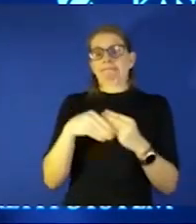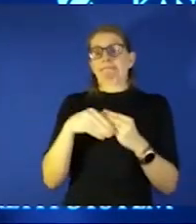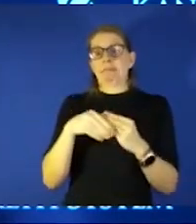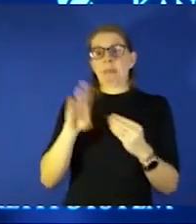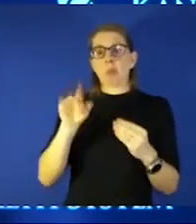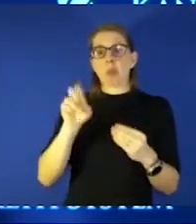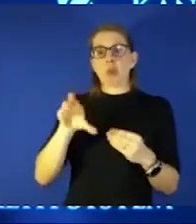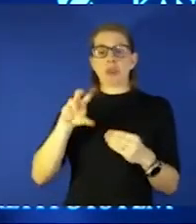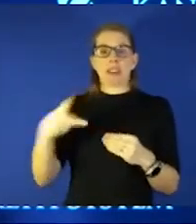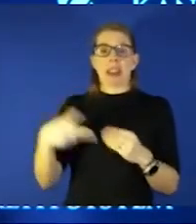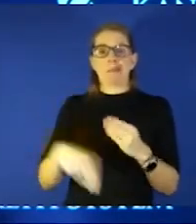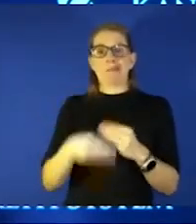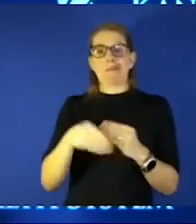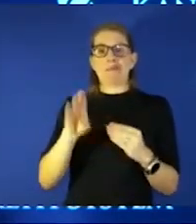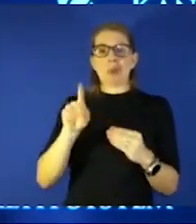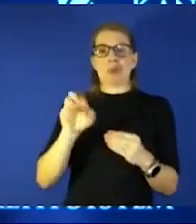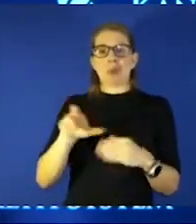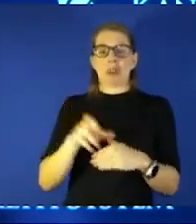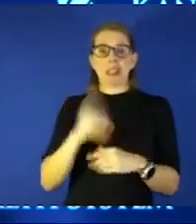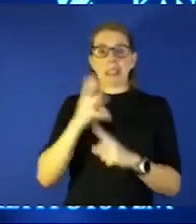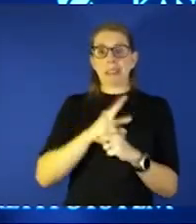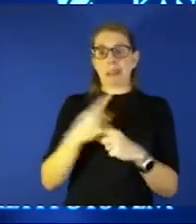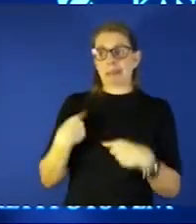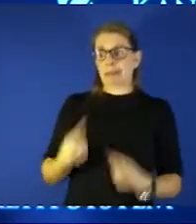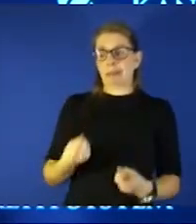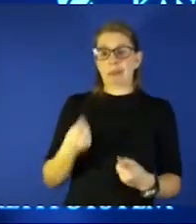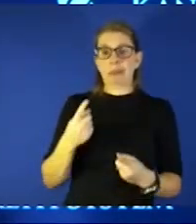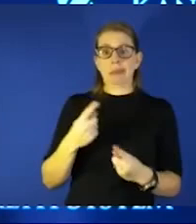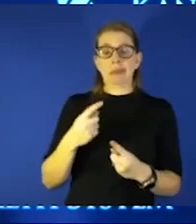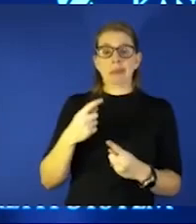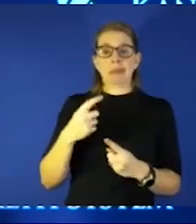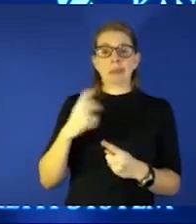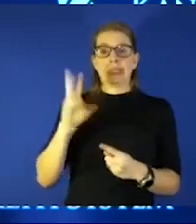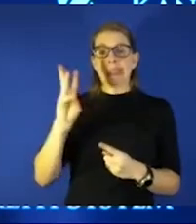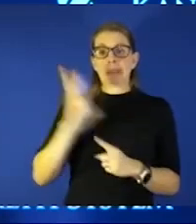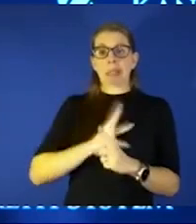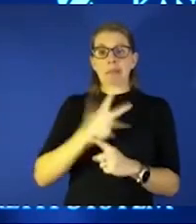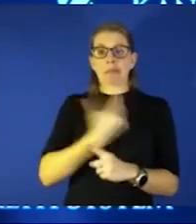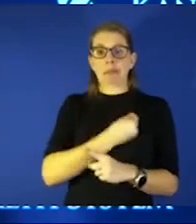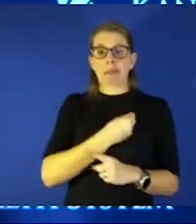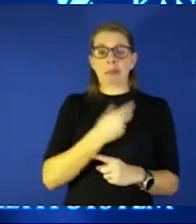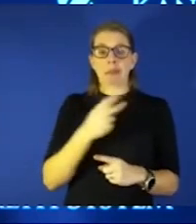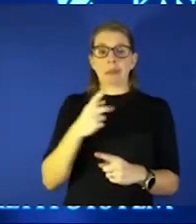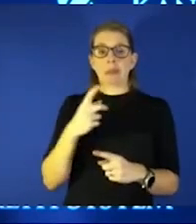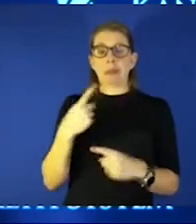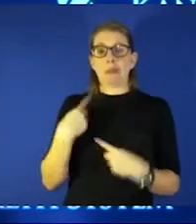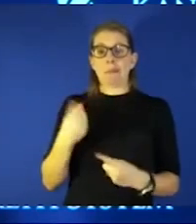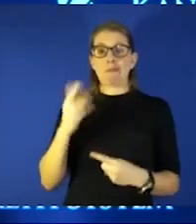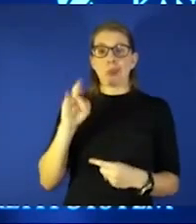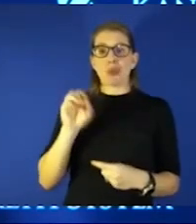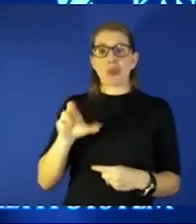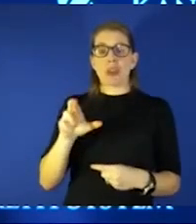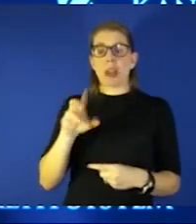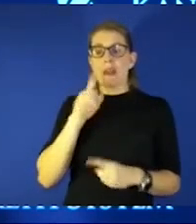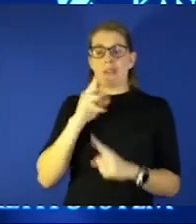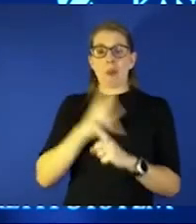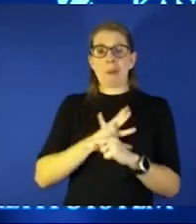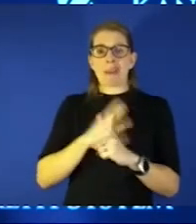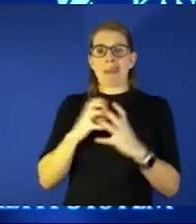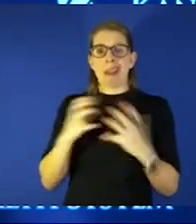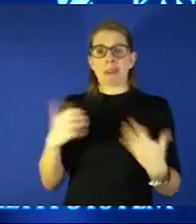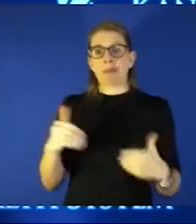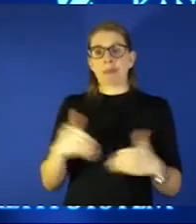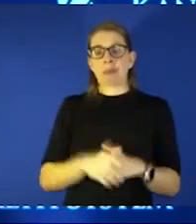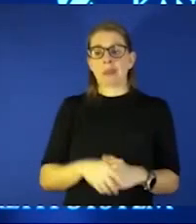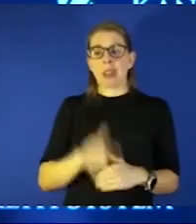after your last booster shot or you know four to six months some people are saying every four months it seems like a lot but yeah i know they're talking about doing that and